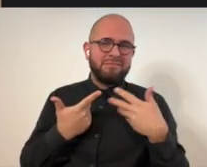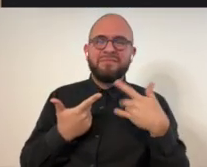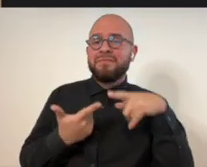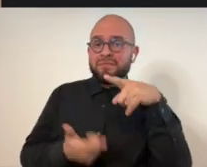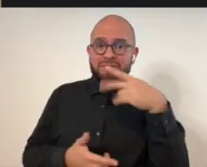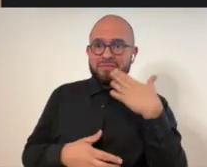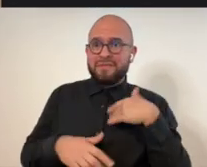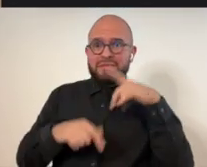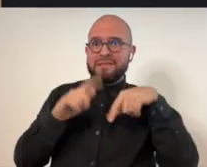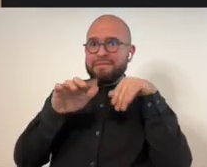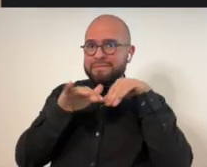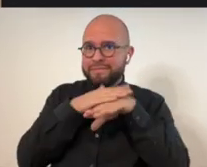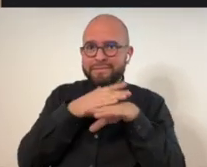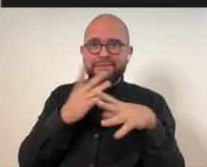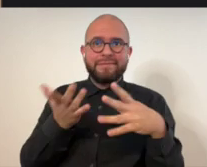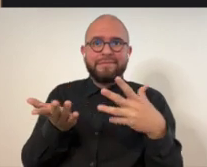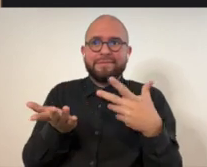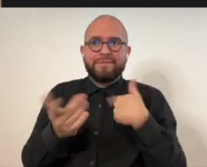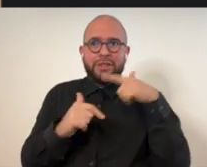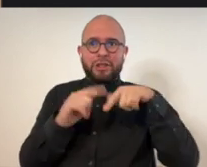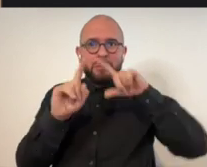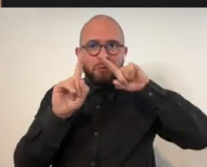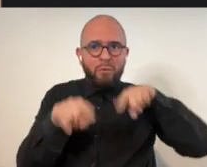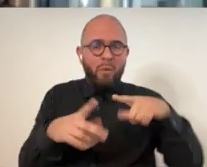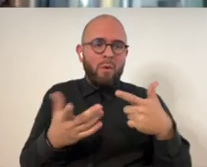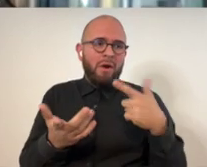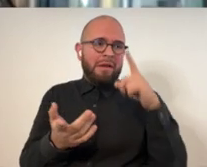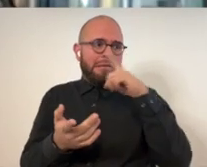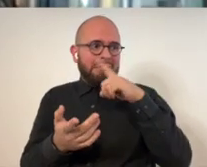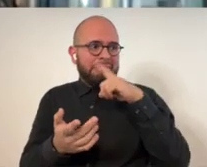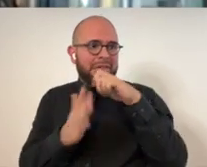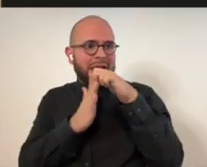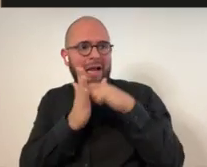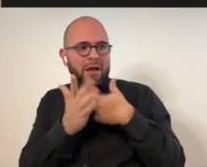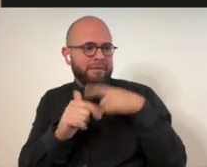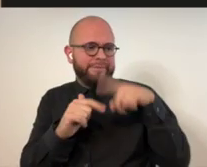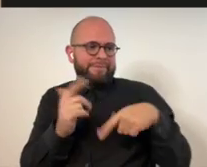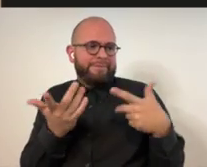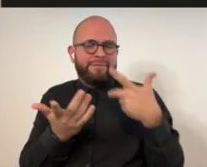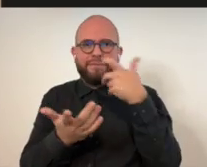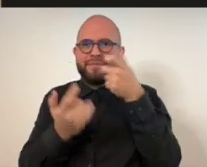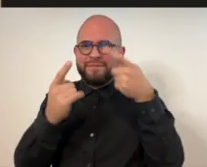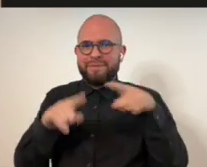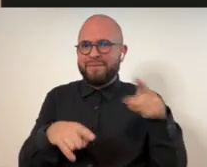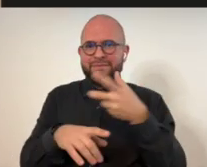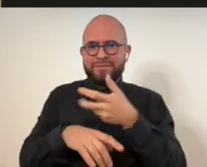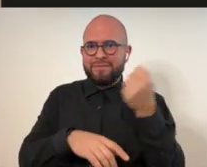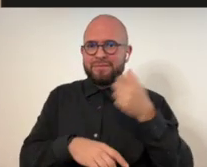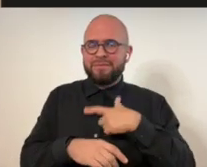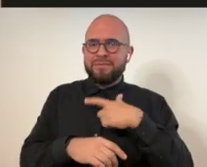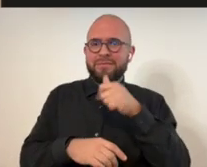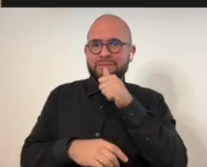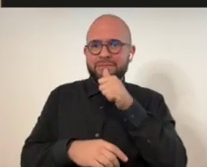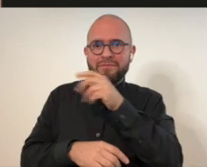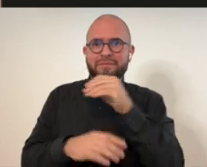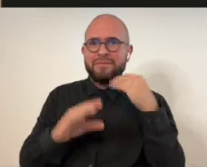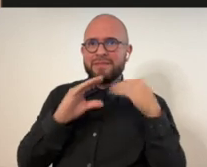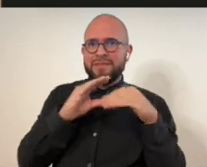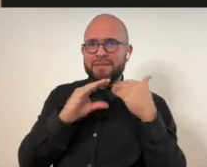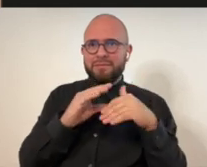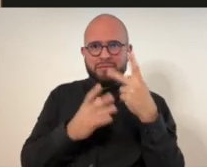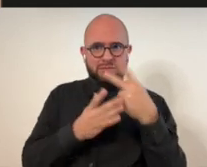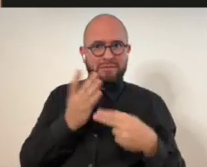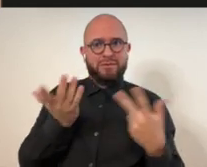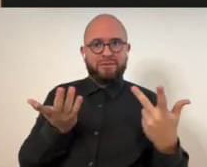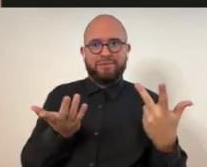got my password and my, you know, I couldn't get back in. I couldn't report it as a fake